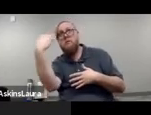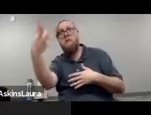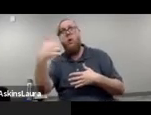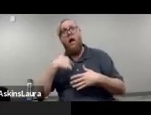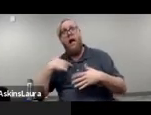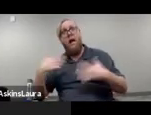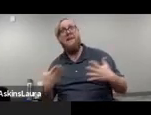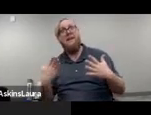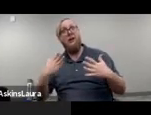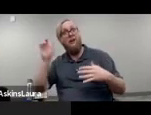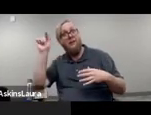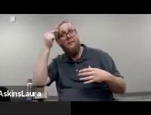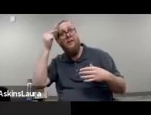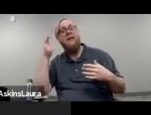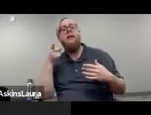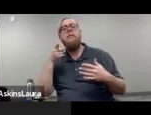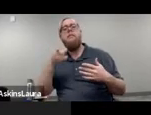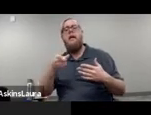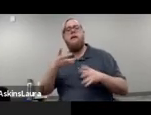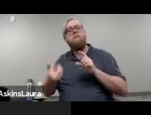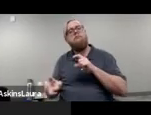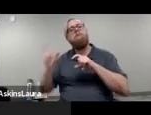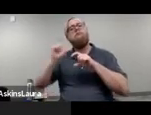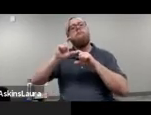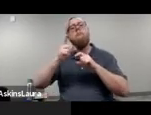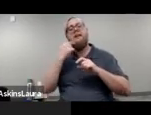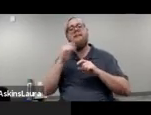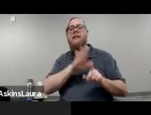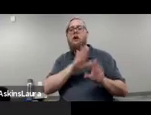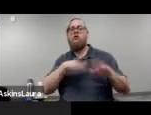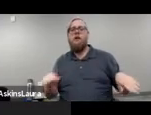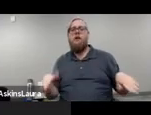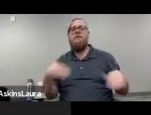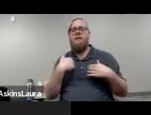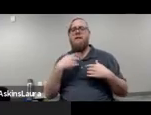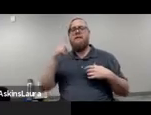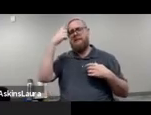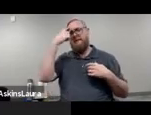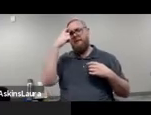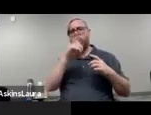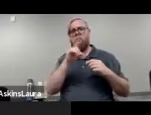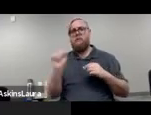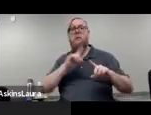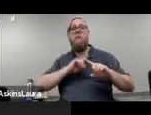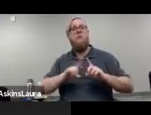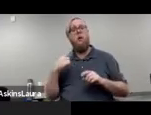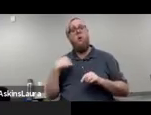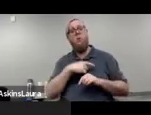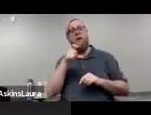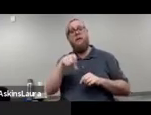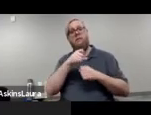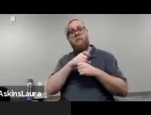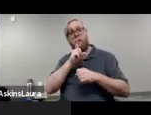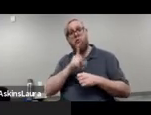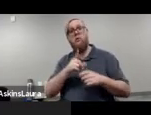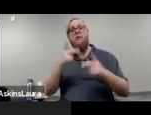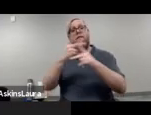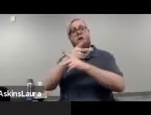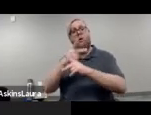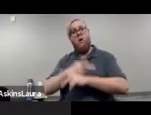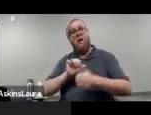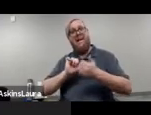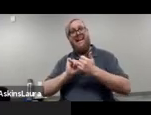compounded when their child has a developmental disability. So I think we're going to have to figure out how to provide